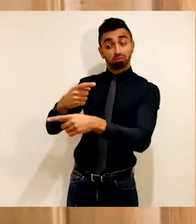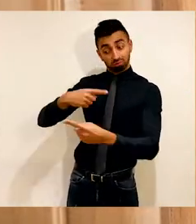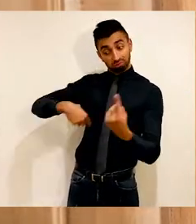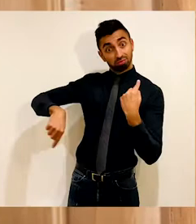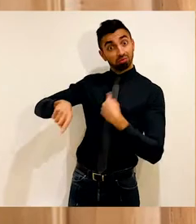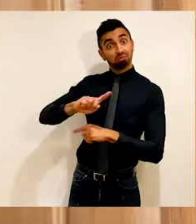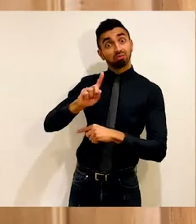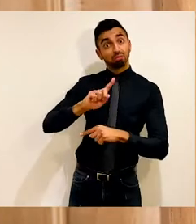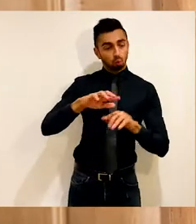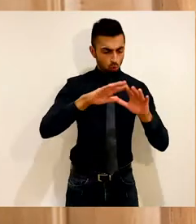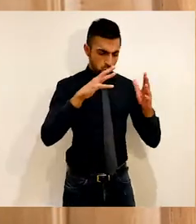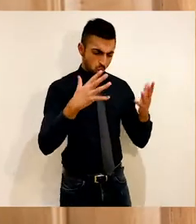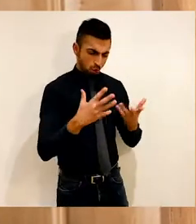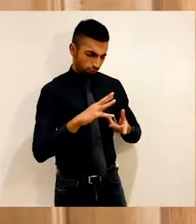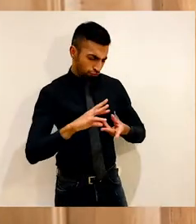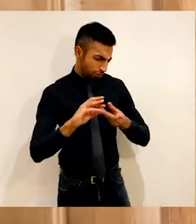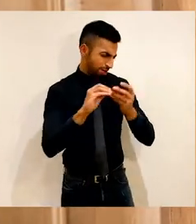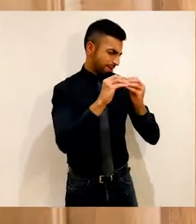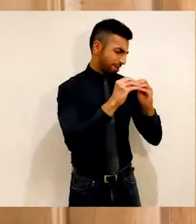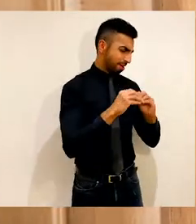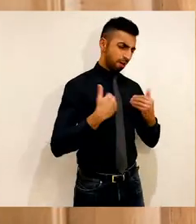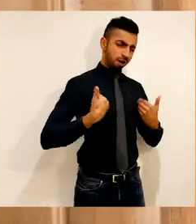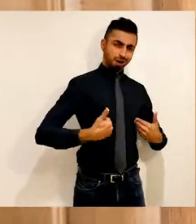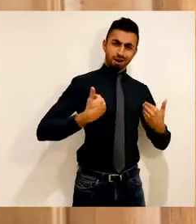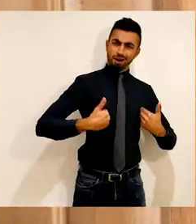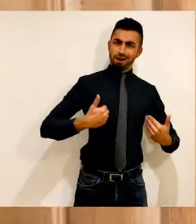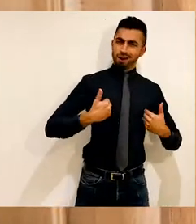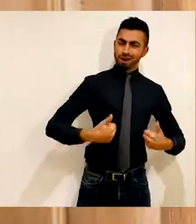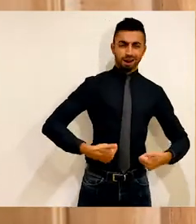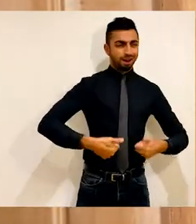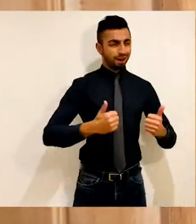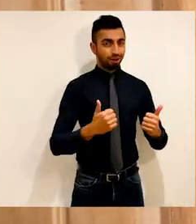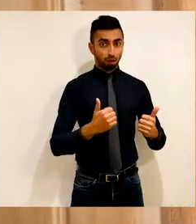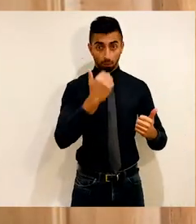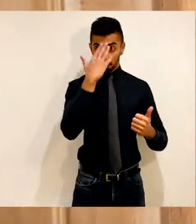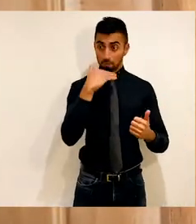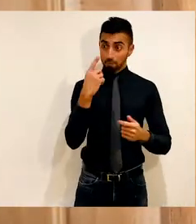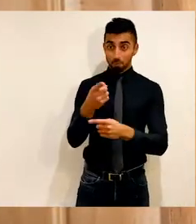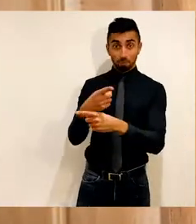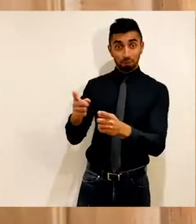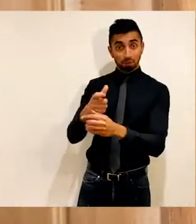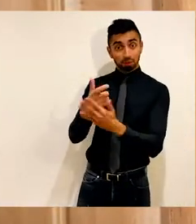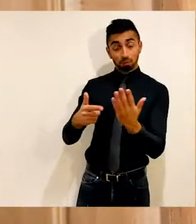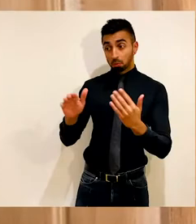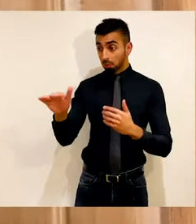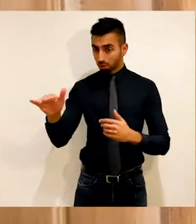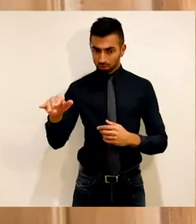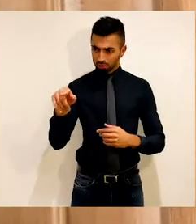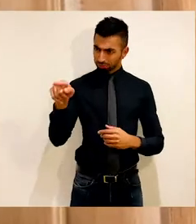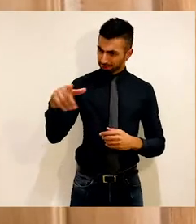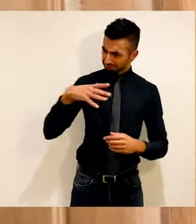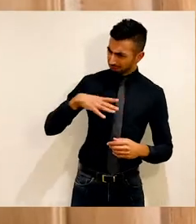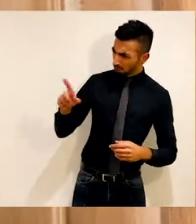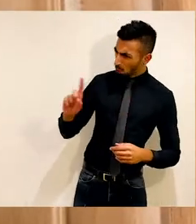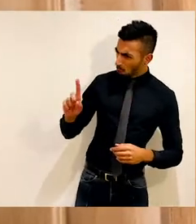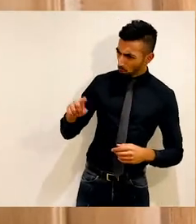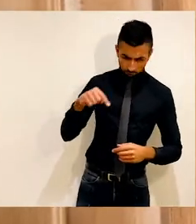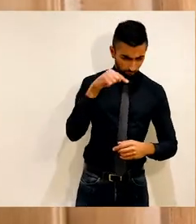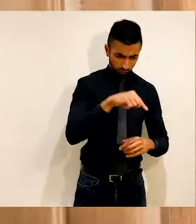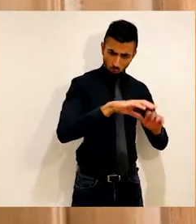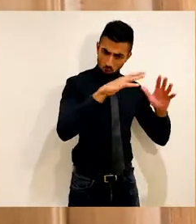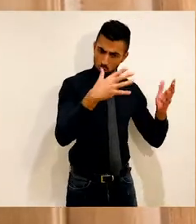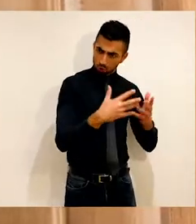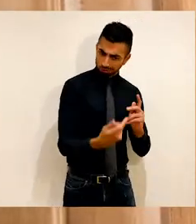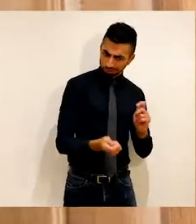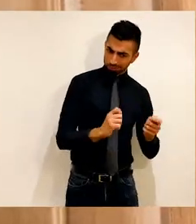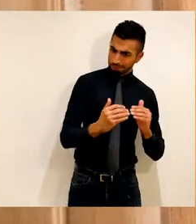a world as our economies and democracies grew. Never once asking disabled people about their needs or